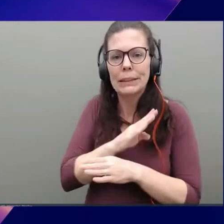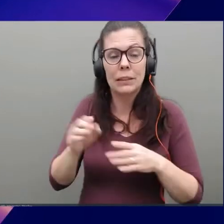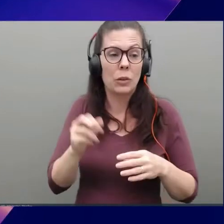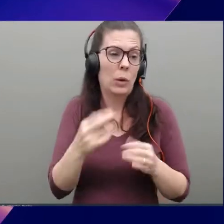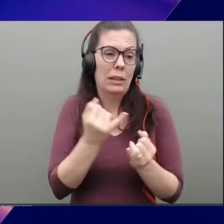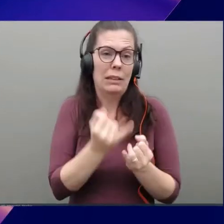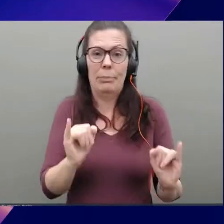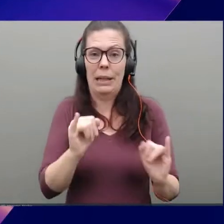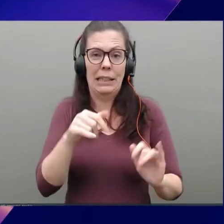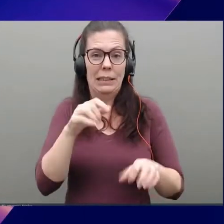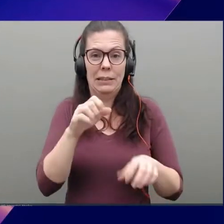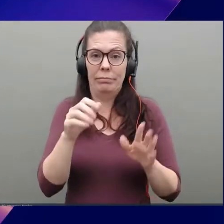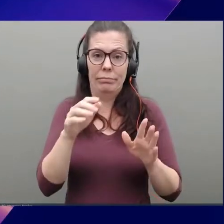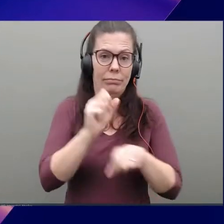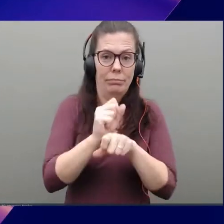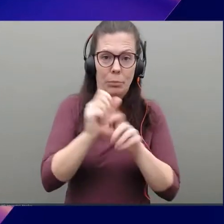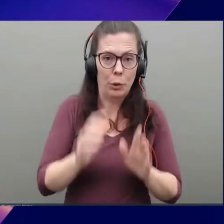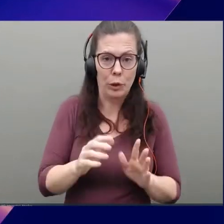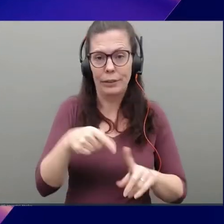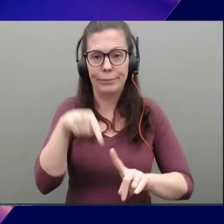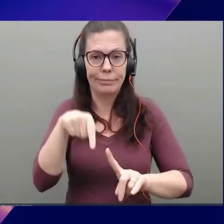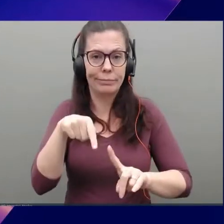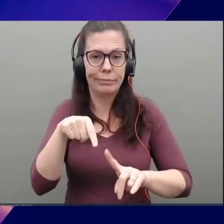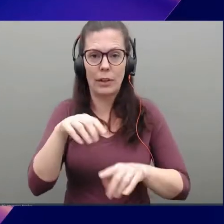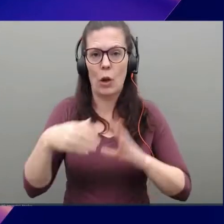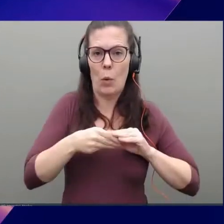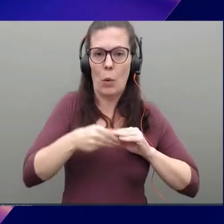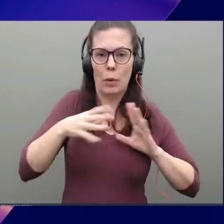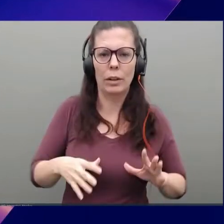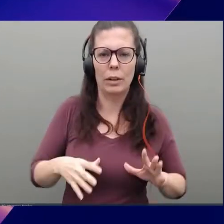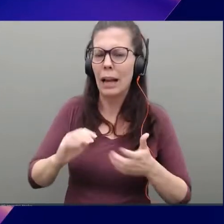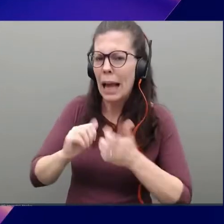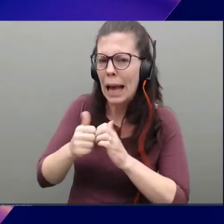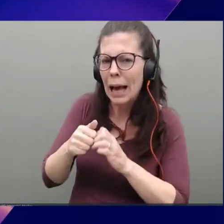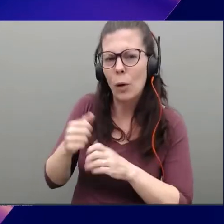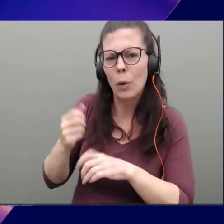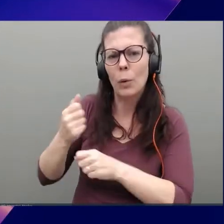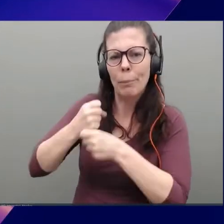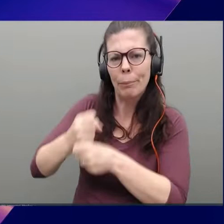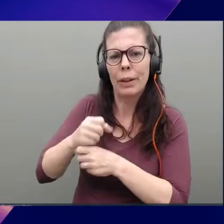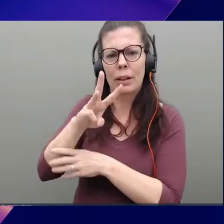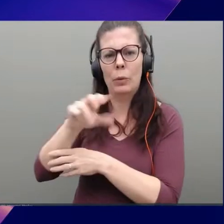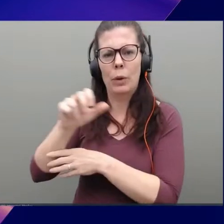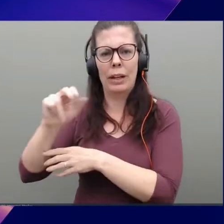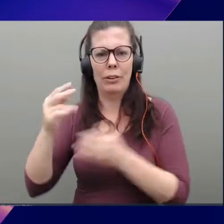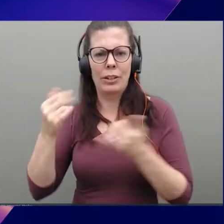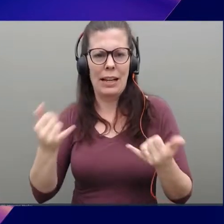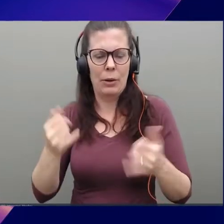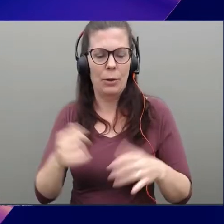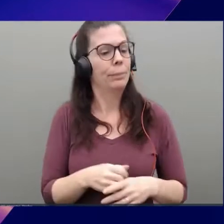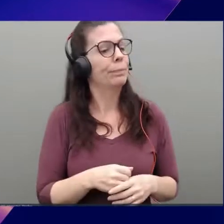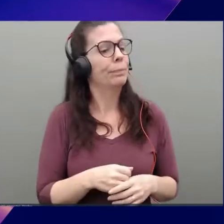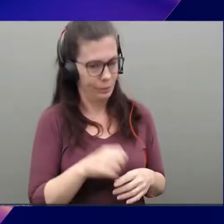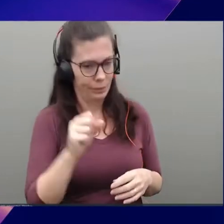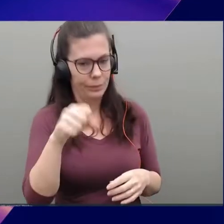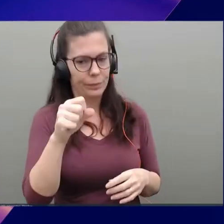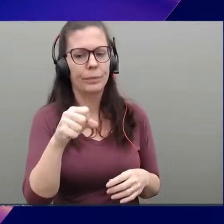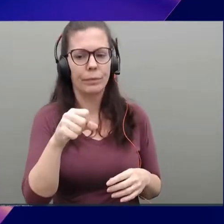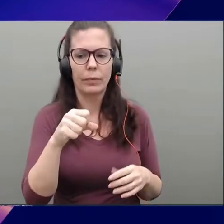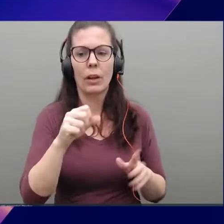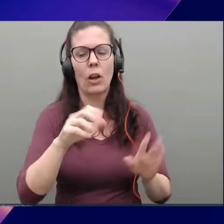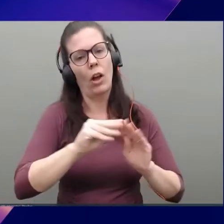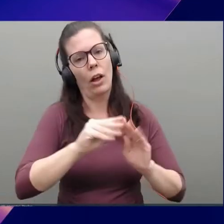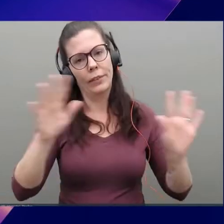So how can someone build a Wide Area Network these days? Yeah, and so, you know, obviously